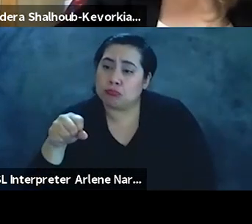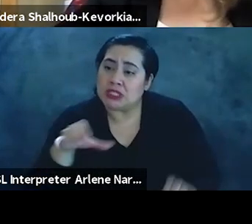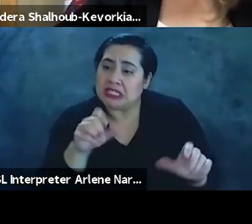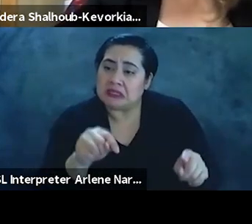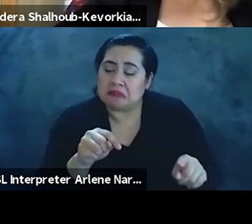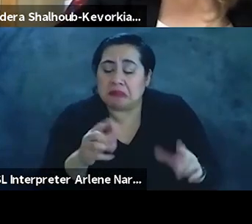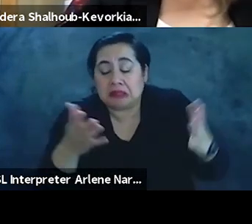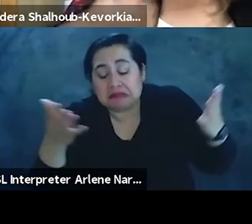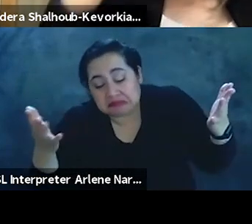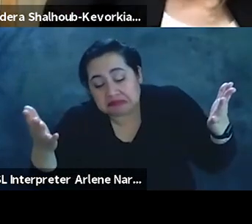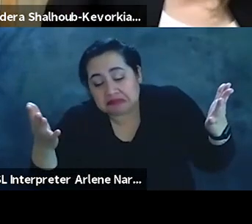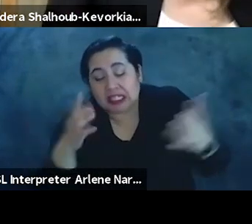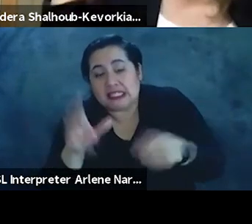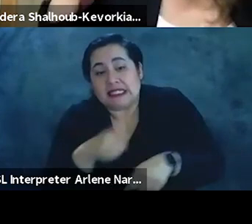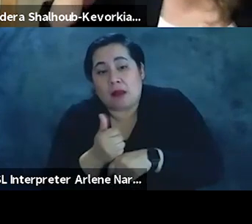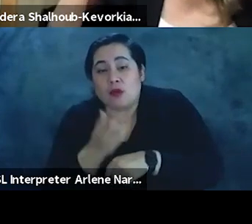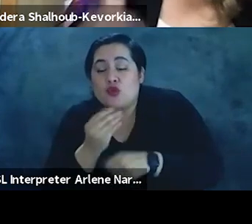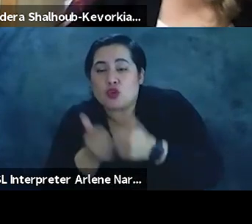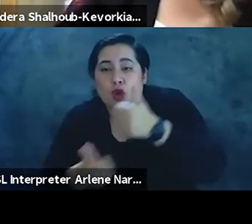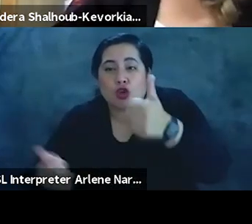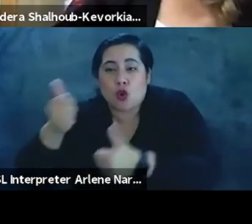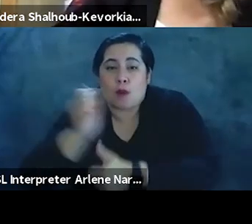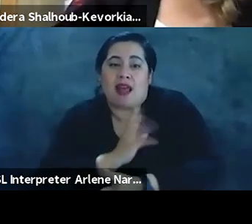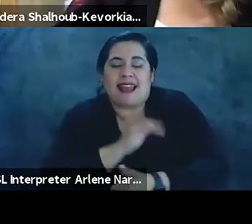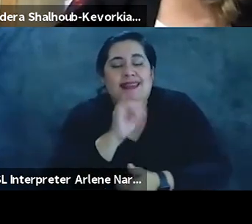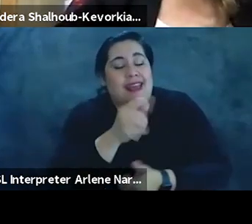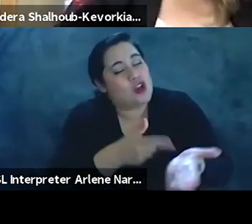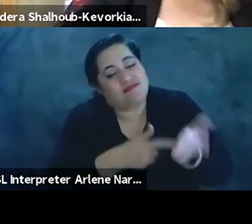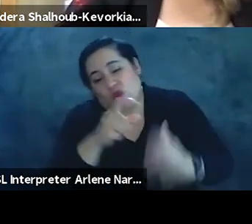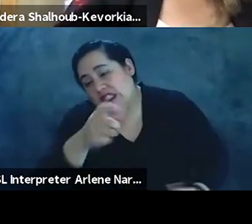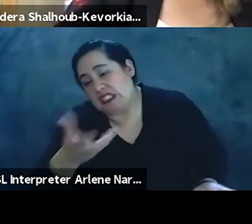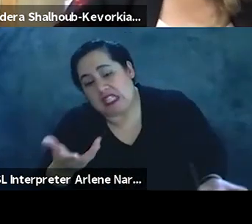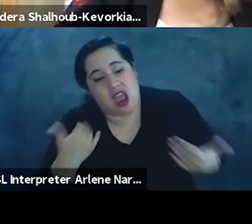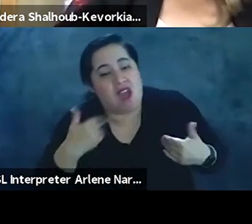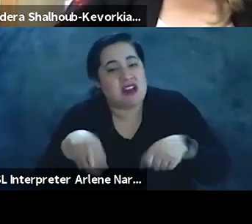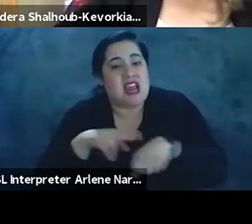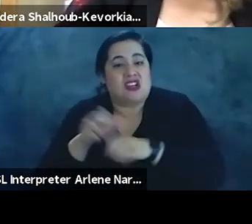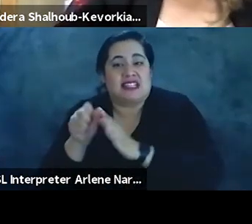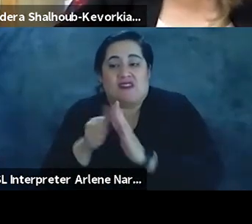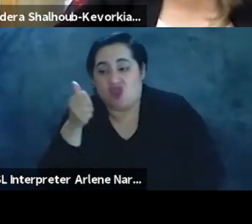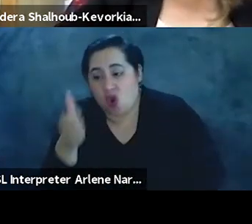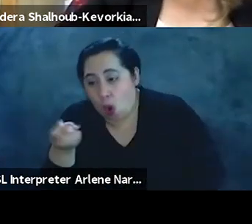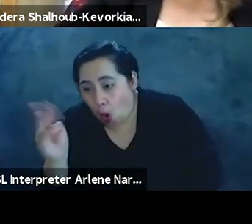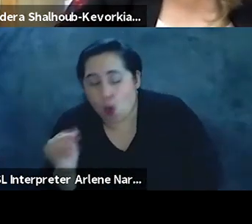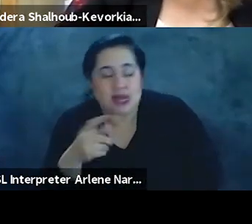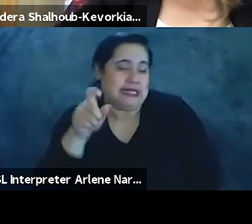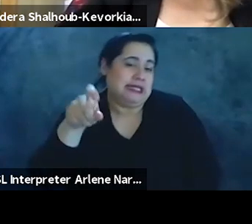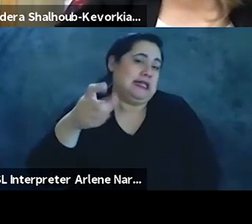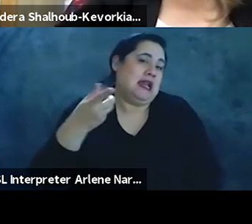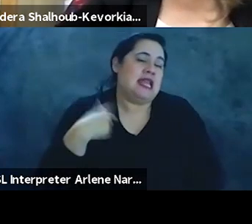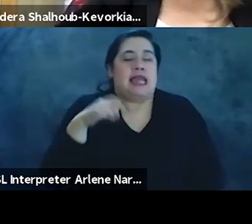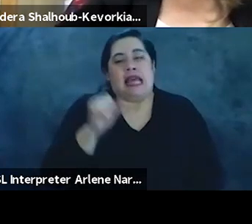But, you know, to establish a Jewish majority in Palestine, that's what it takes to have a nation state of your own. That's what it takes. Yes, I feel